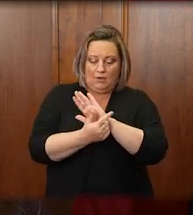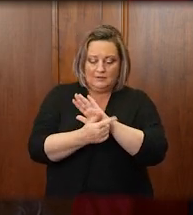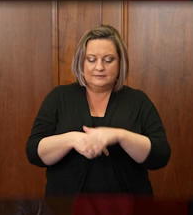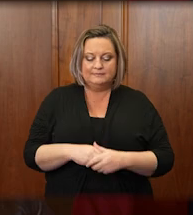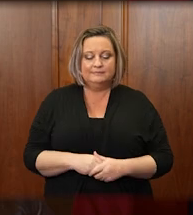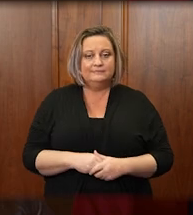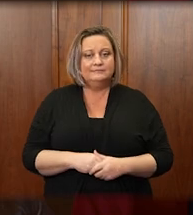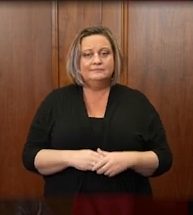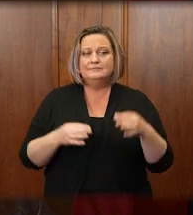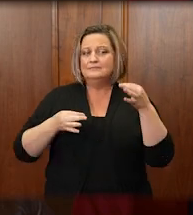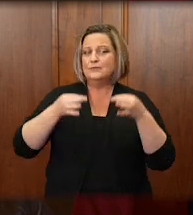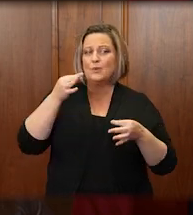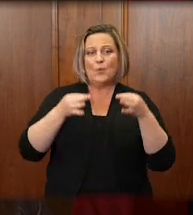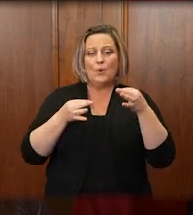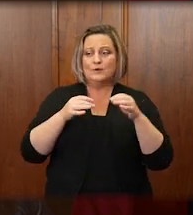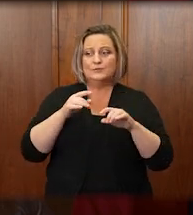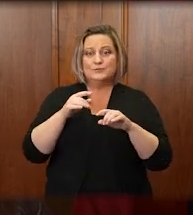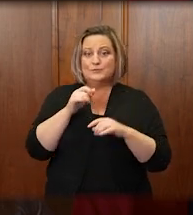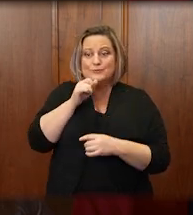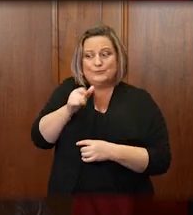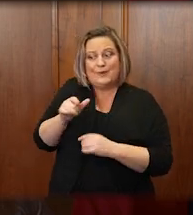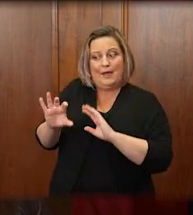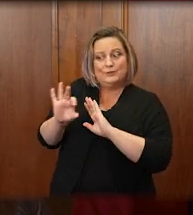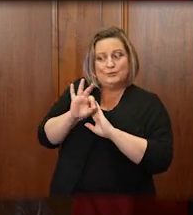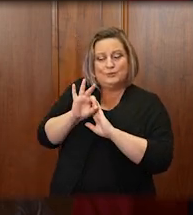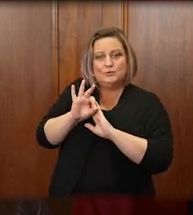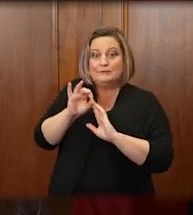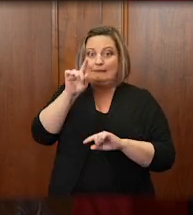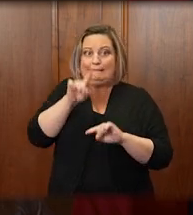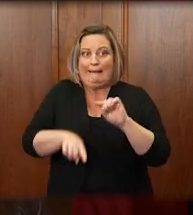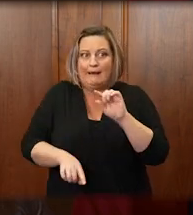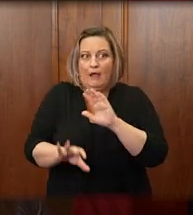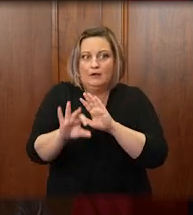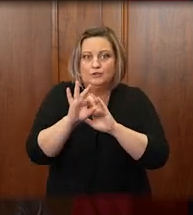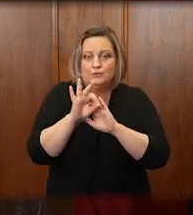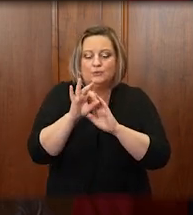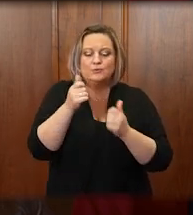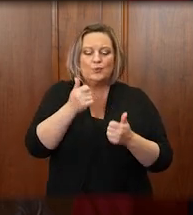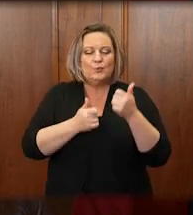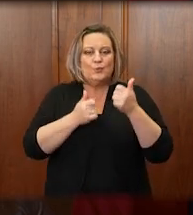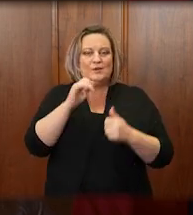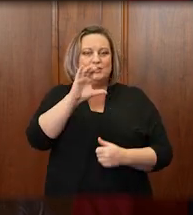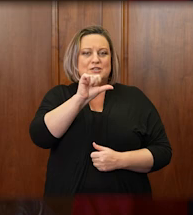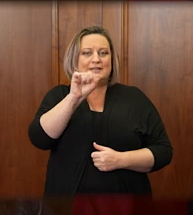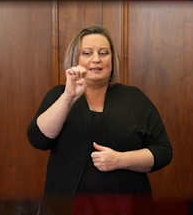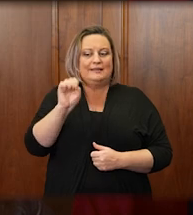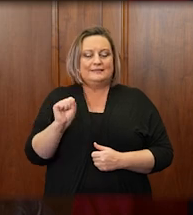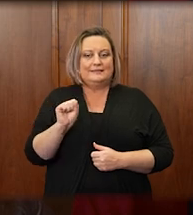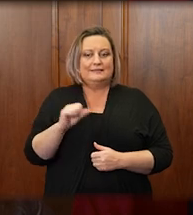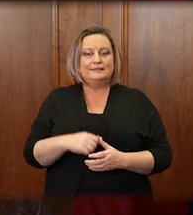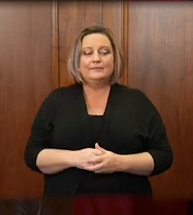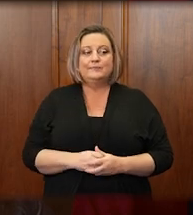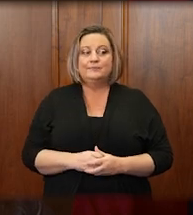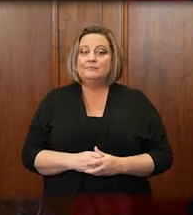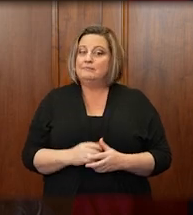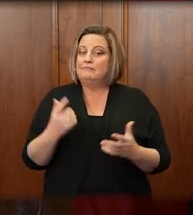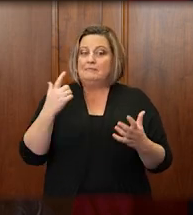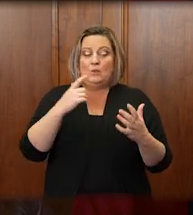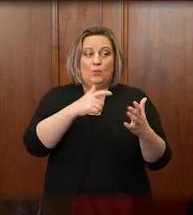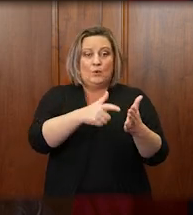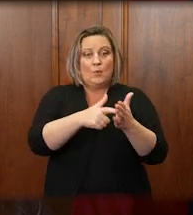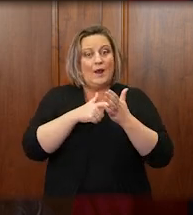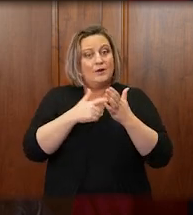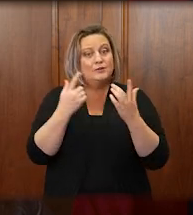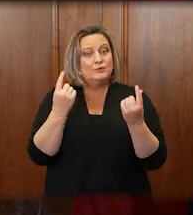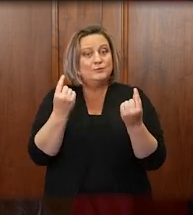do not choose and cannot choose what cases are brought before them. They are simply mandated to move each and every case